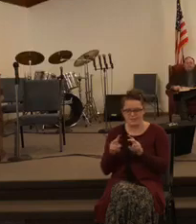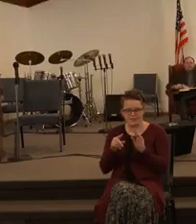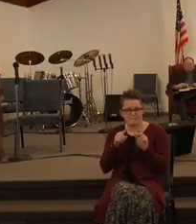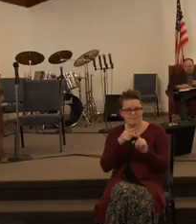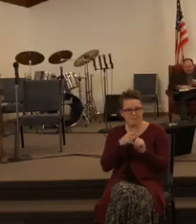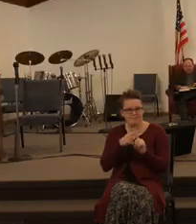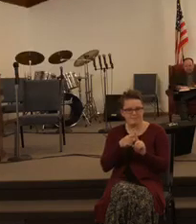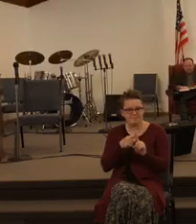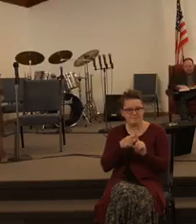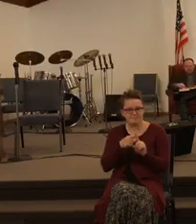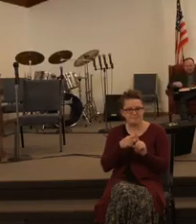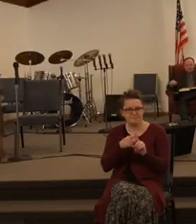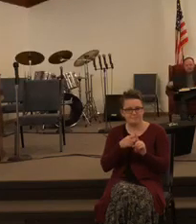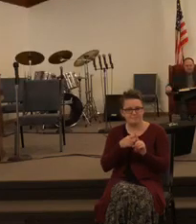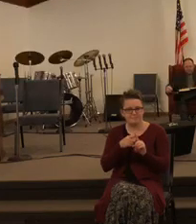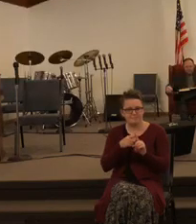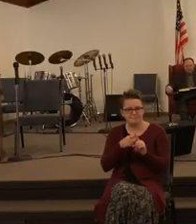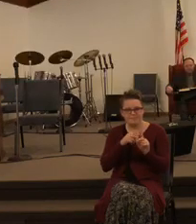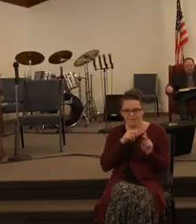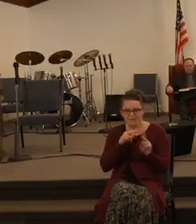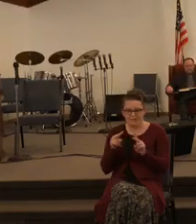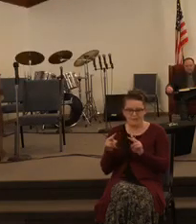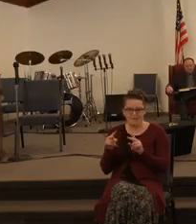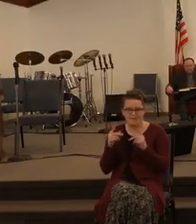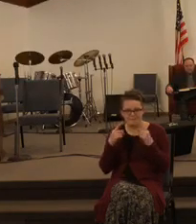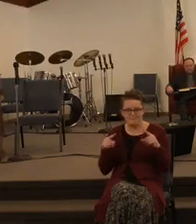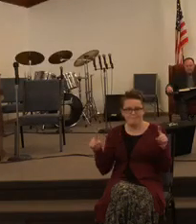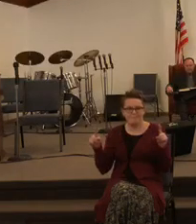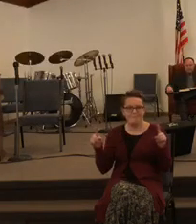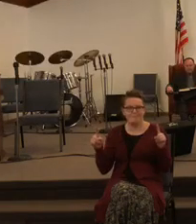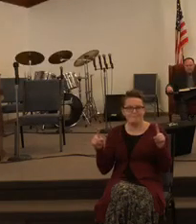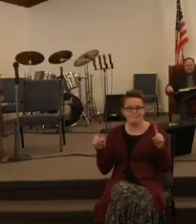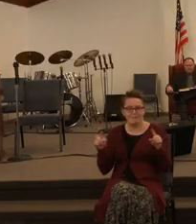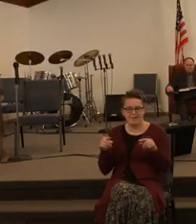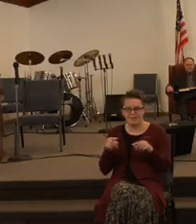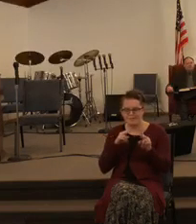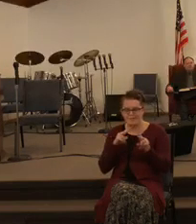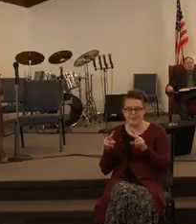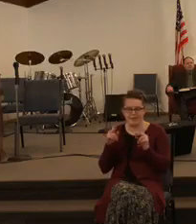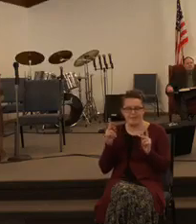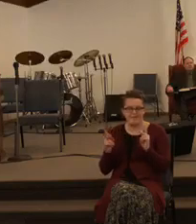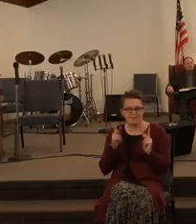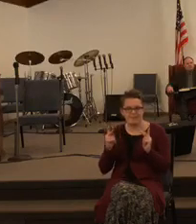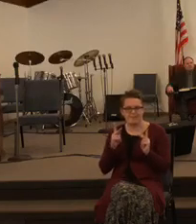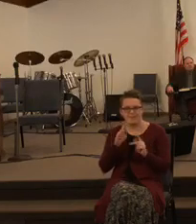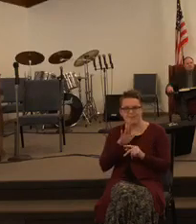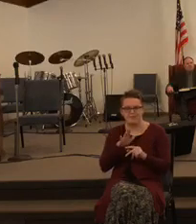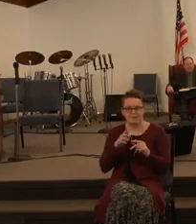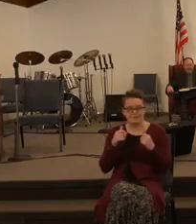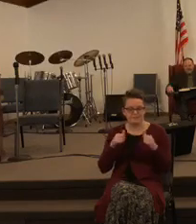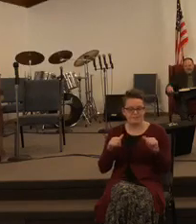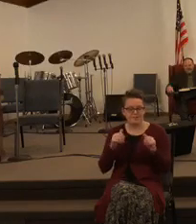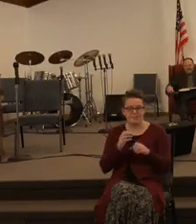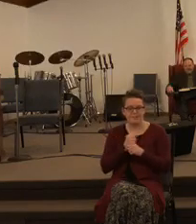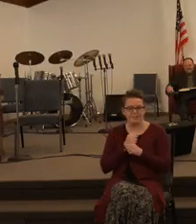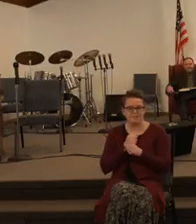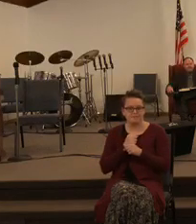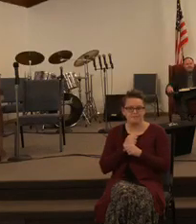at the accomplishment or the goal and the victory that you're trying to get in your life